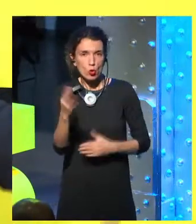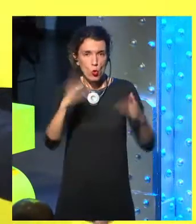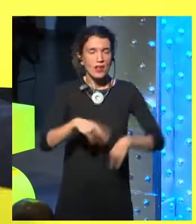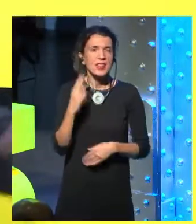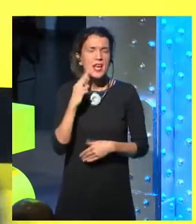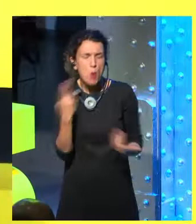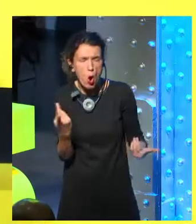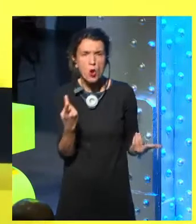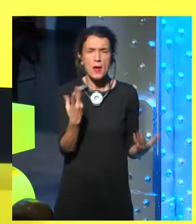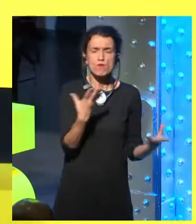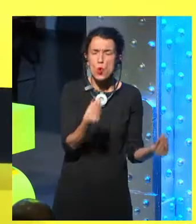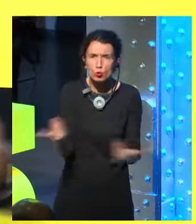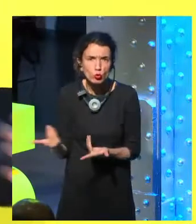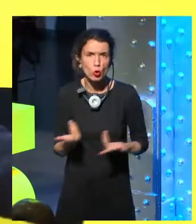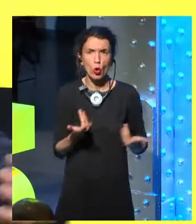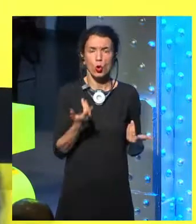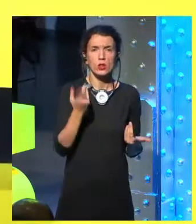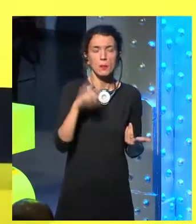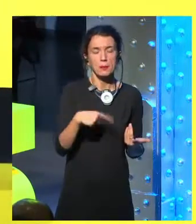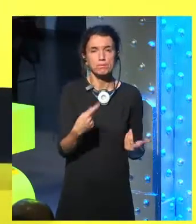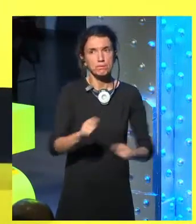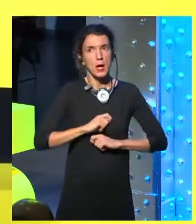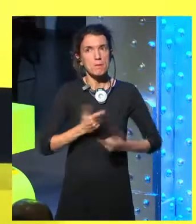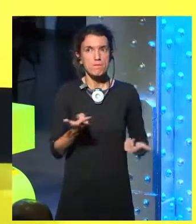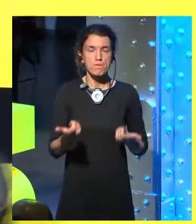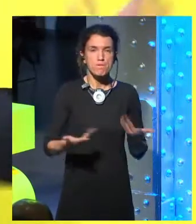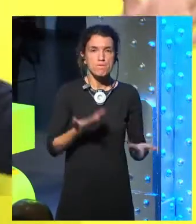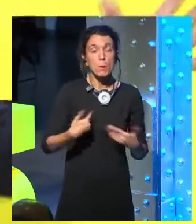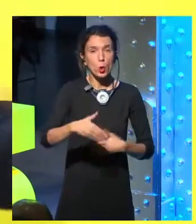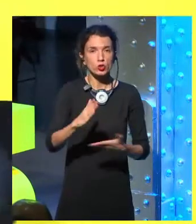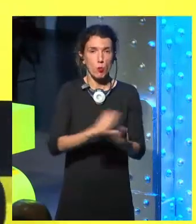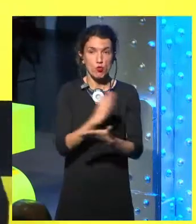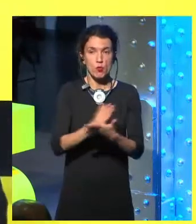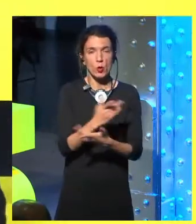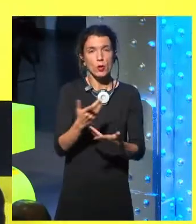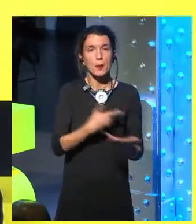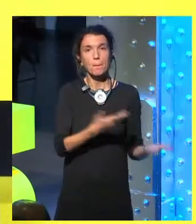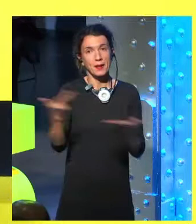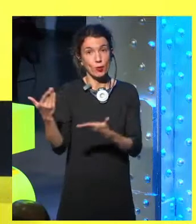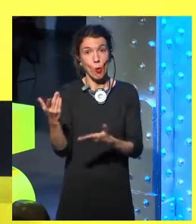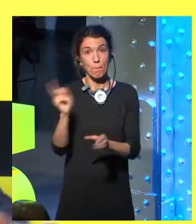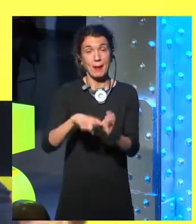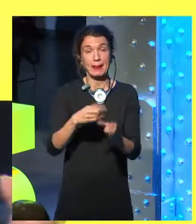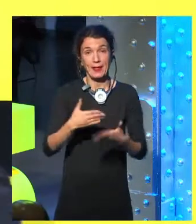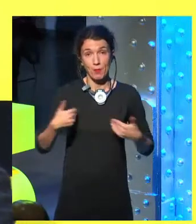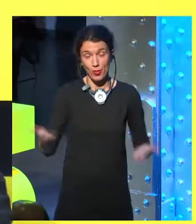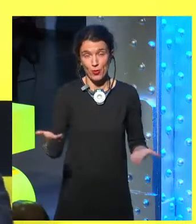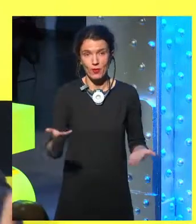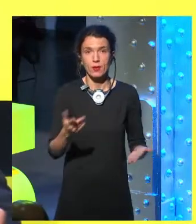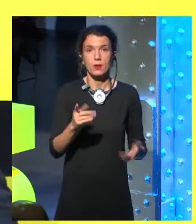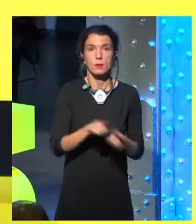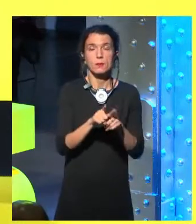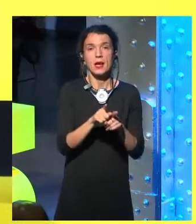scenario, to fears, to be scared. And we were, for the next issue, I invite you to